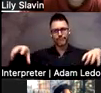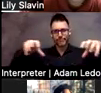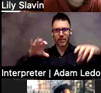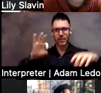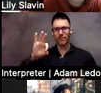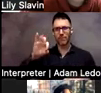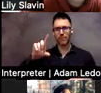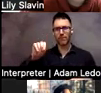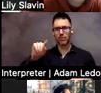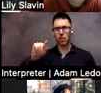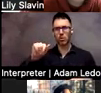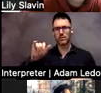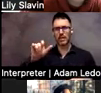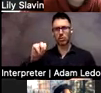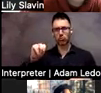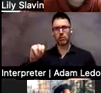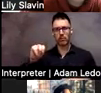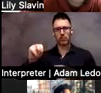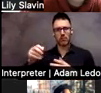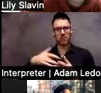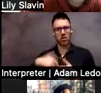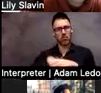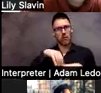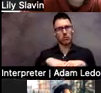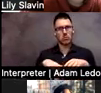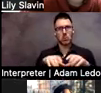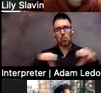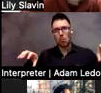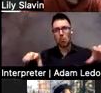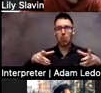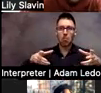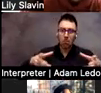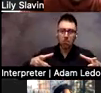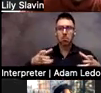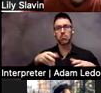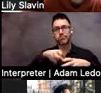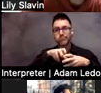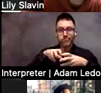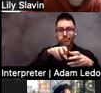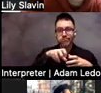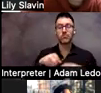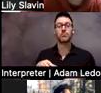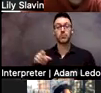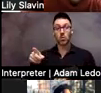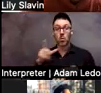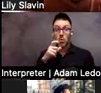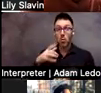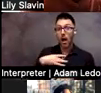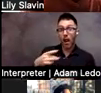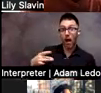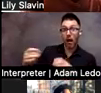Which swim skills do I feel most comfortable? Who do I want to work with? They can actually make some choices and even ask for what they want.